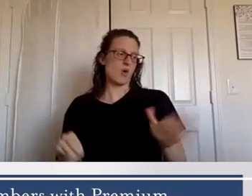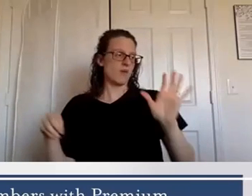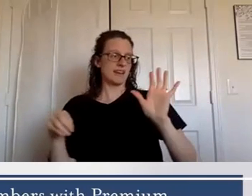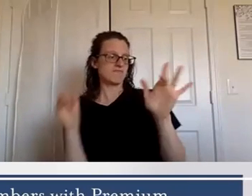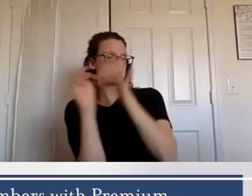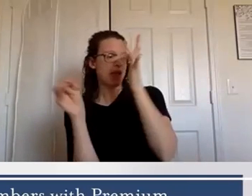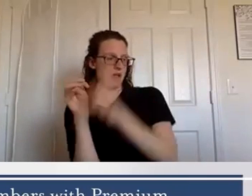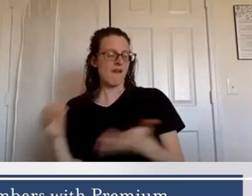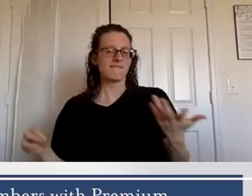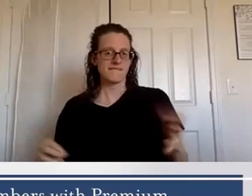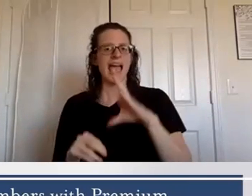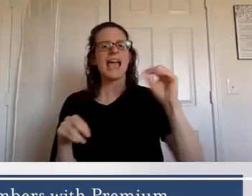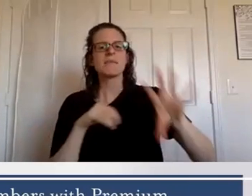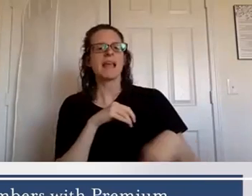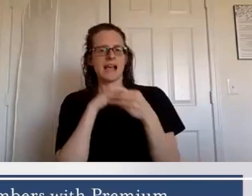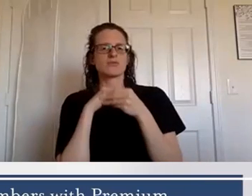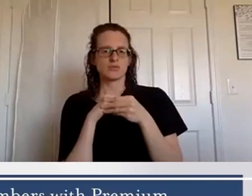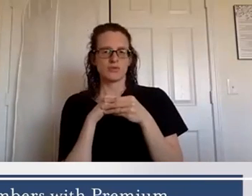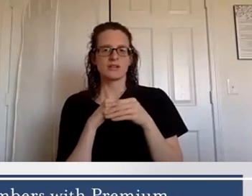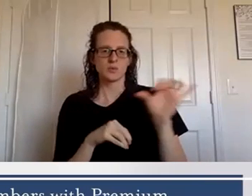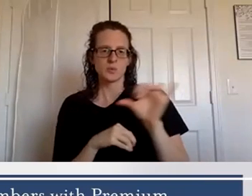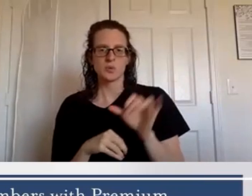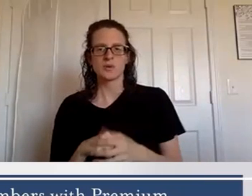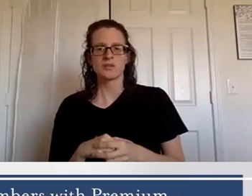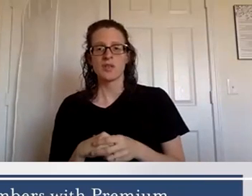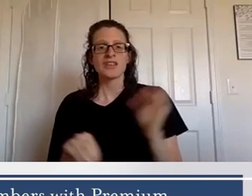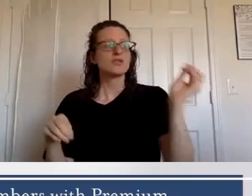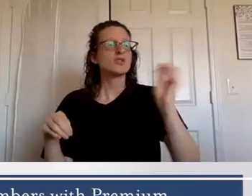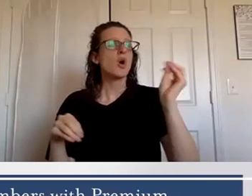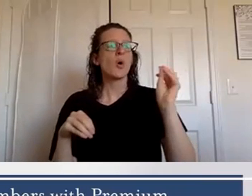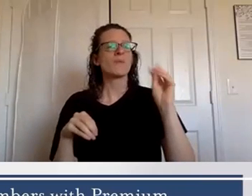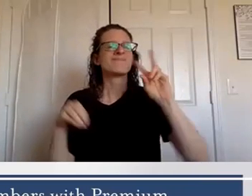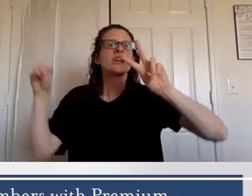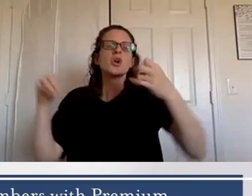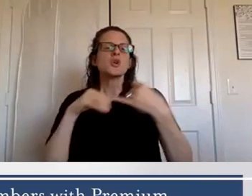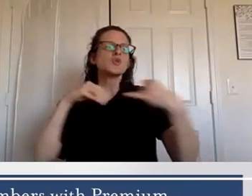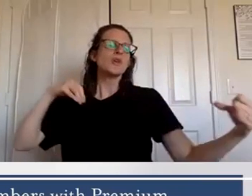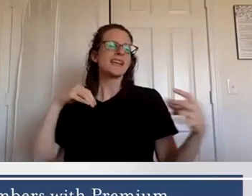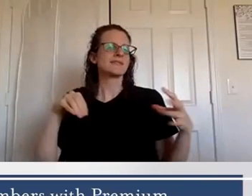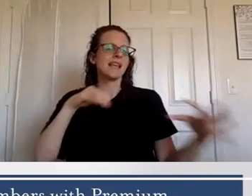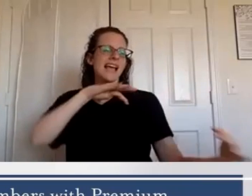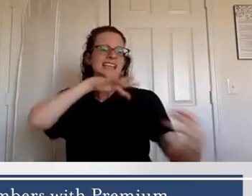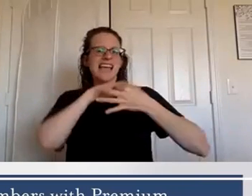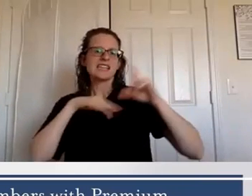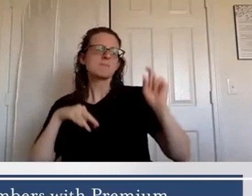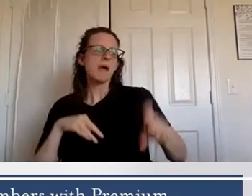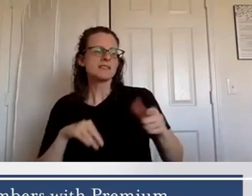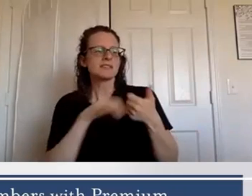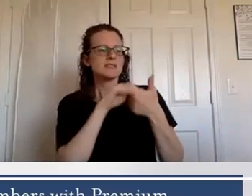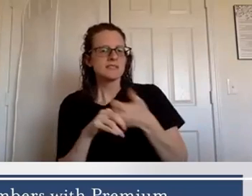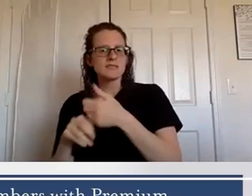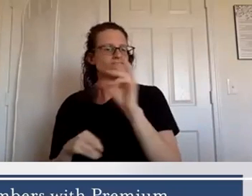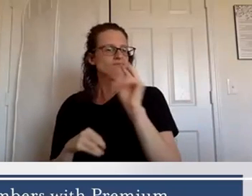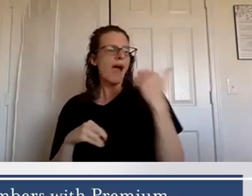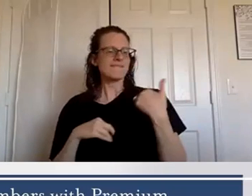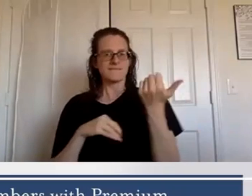so there's no strings attached there's nothing else that we have to do we have everything we need